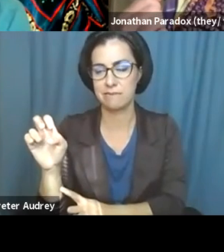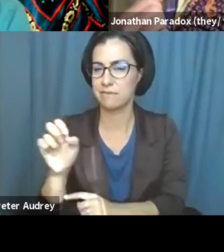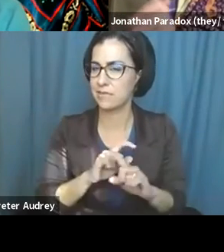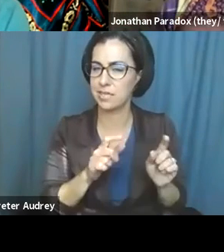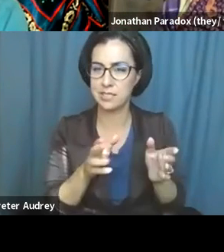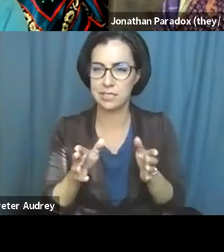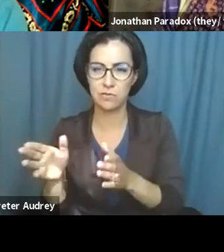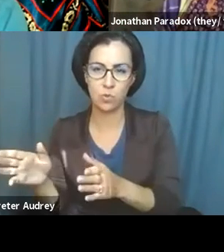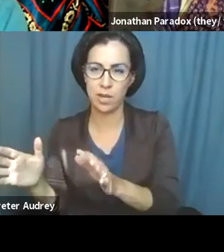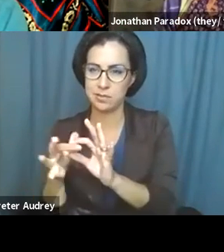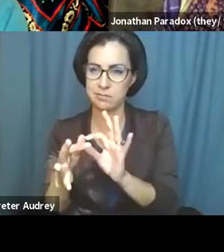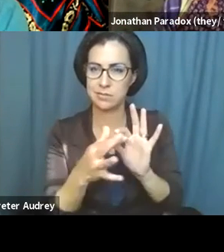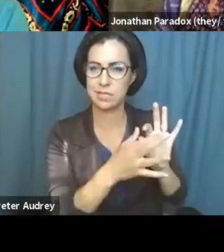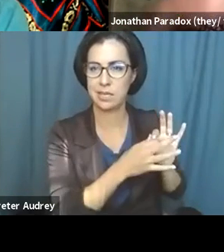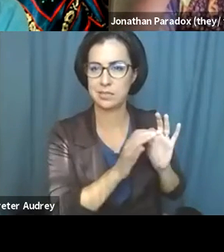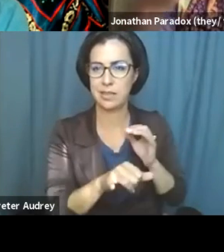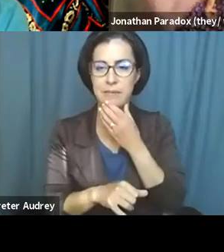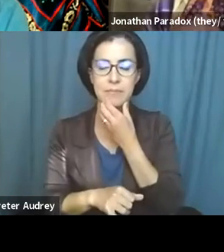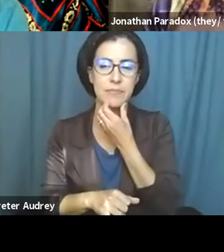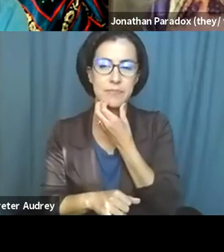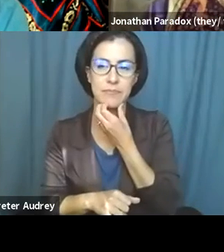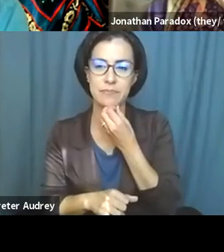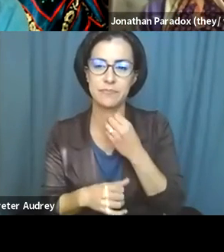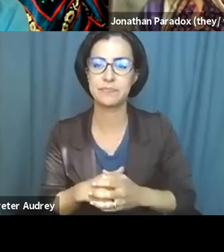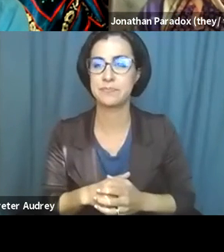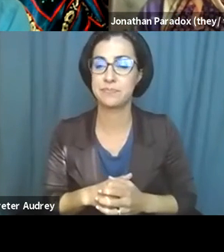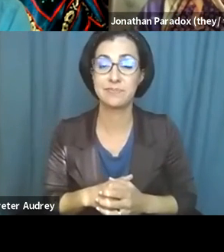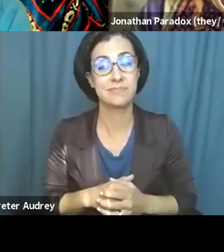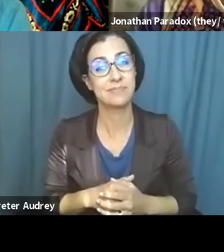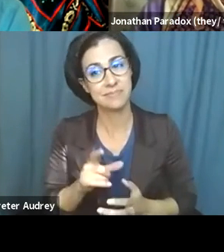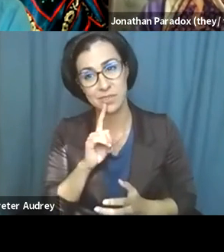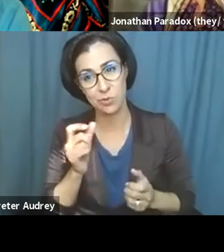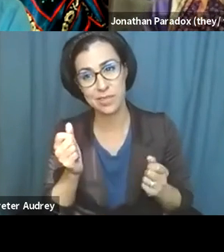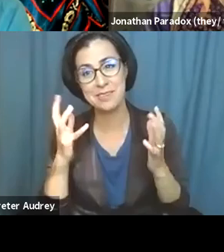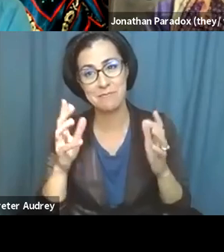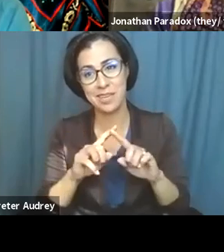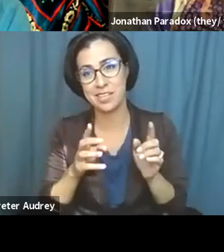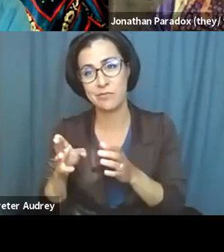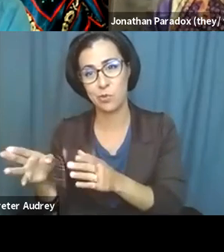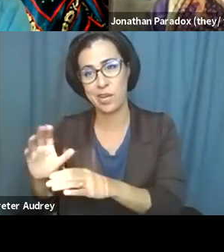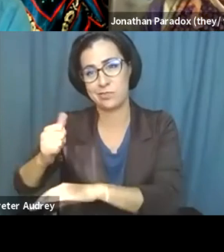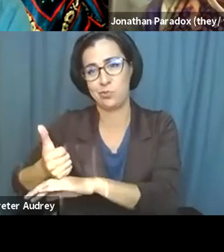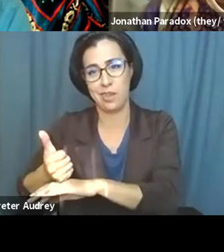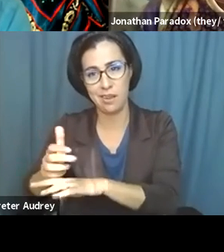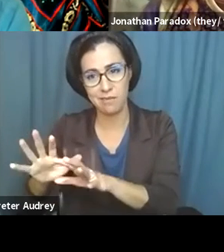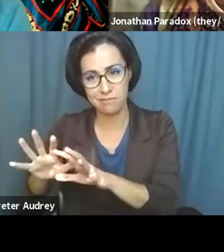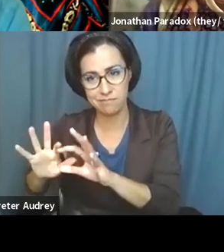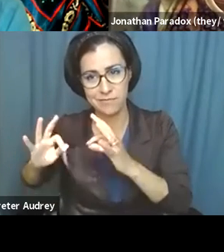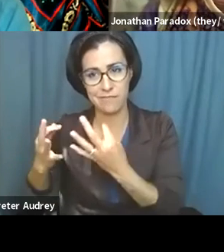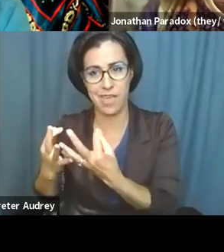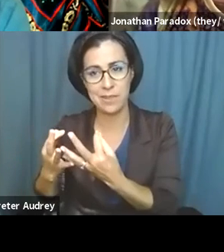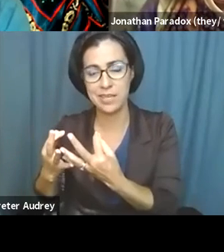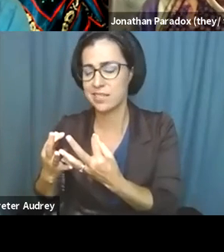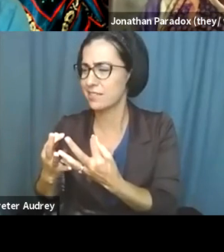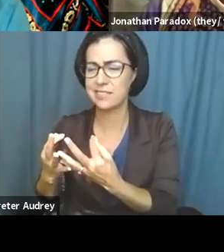And, um, and that there, there are many different ways to create family. And there are many systems that we have not